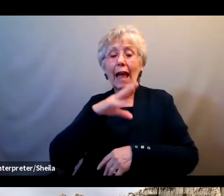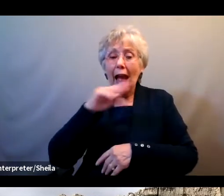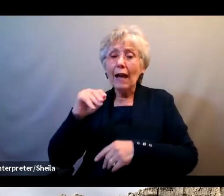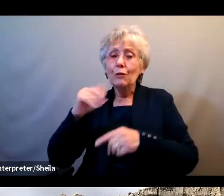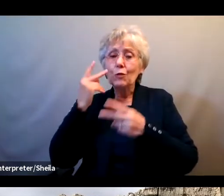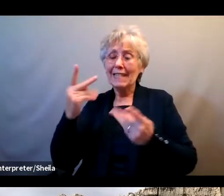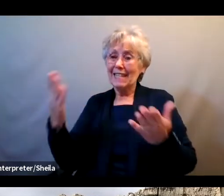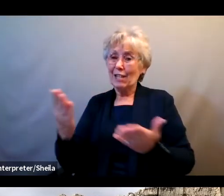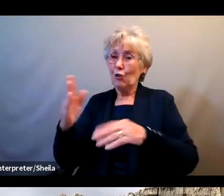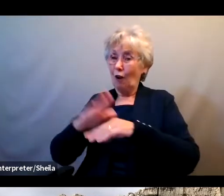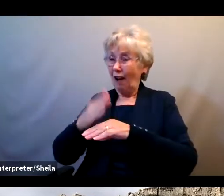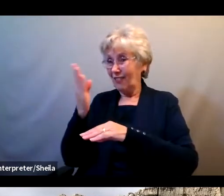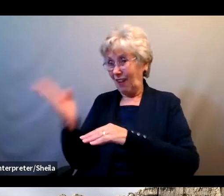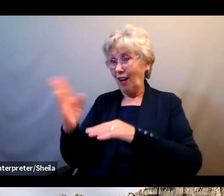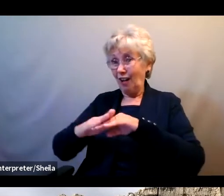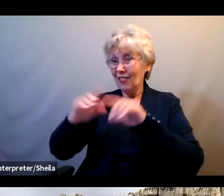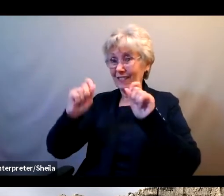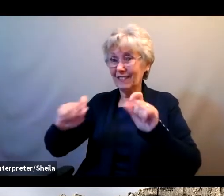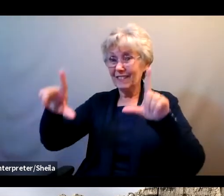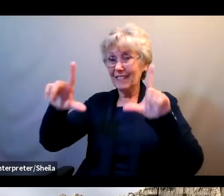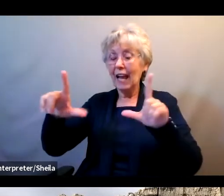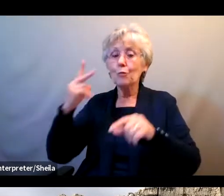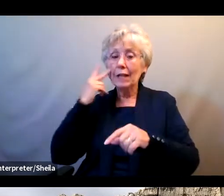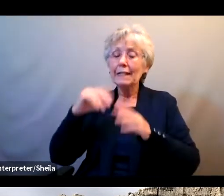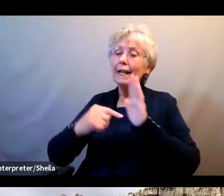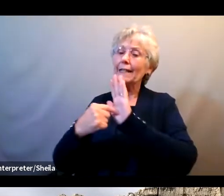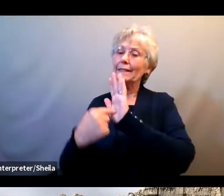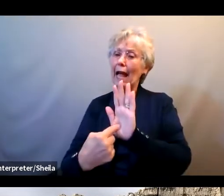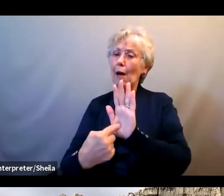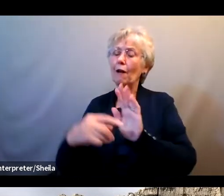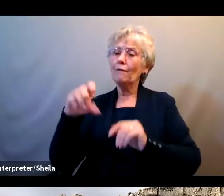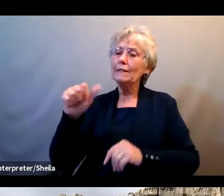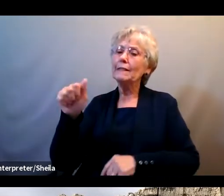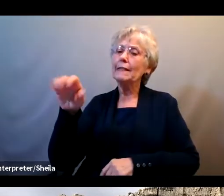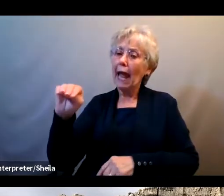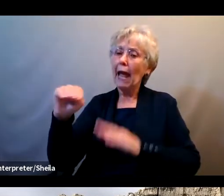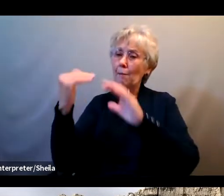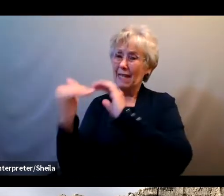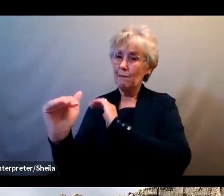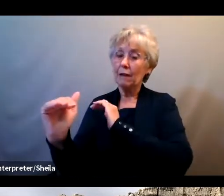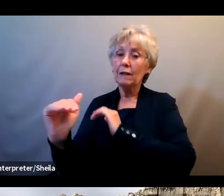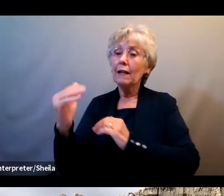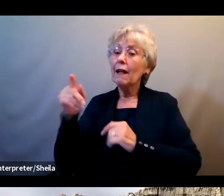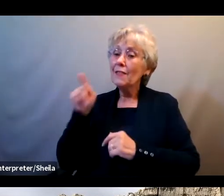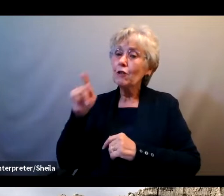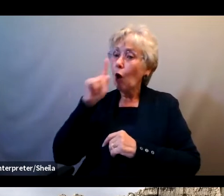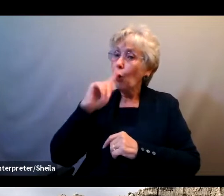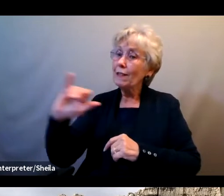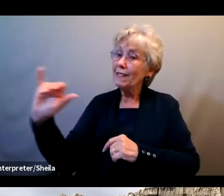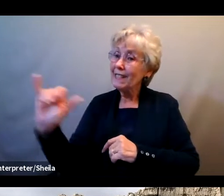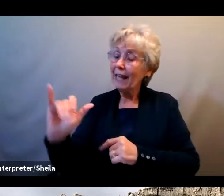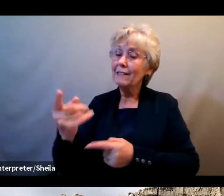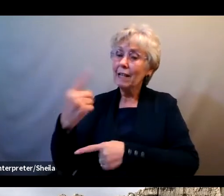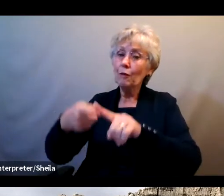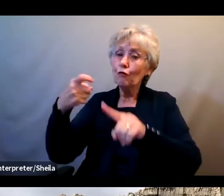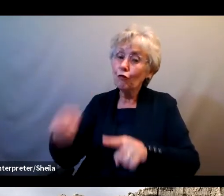the slide as well, an example of a scam email. So here it looks like an email that's coming from the